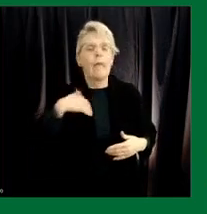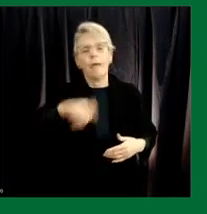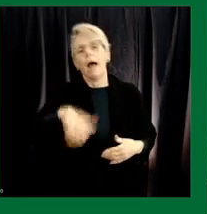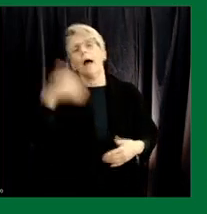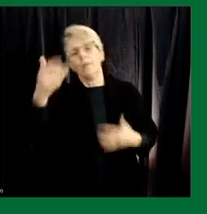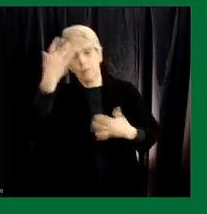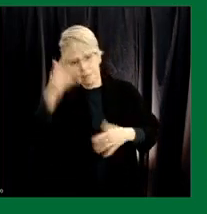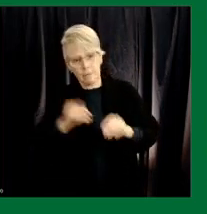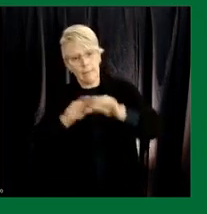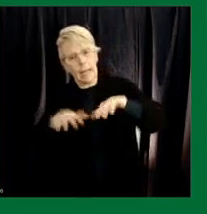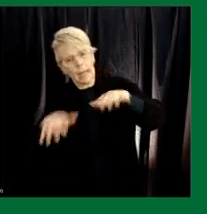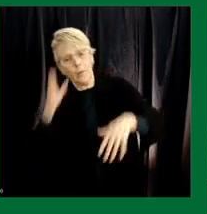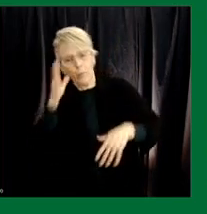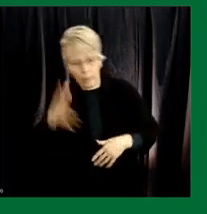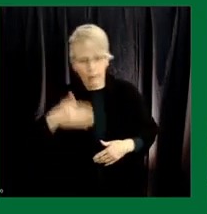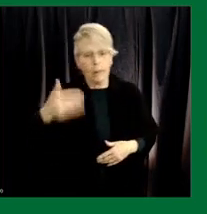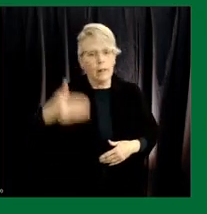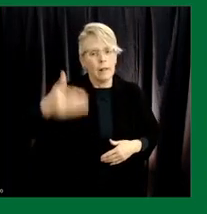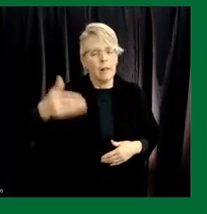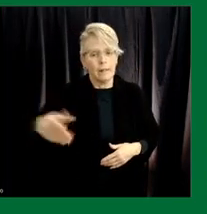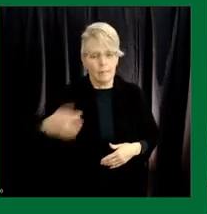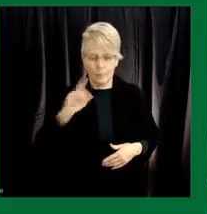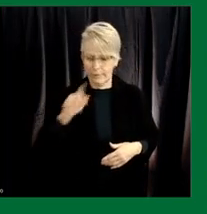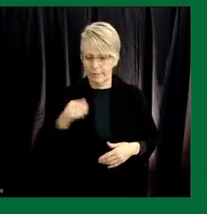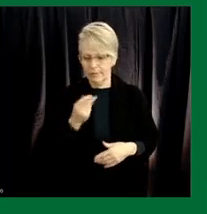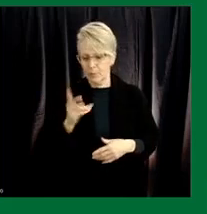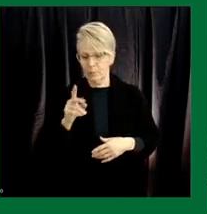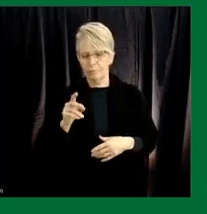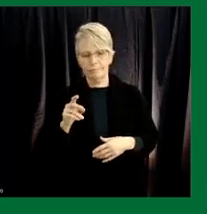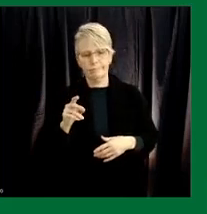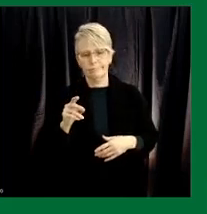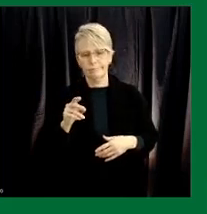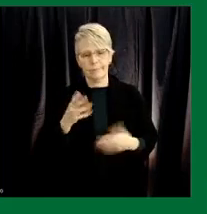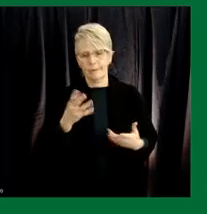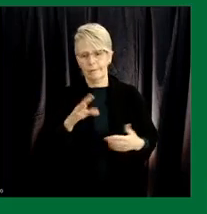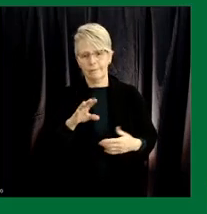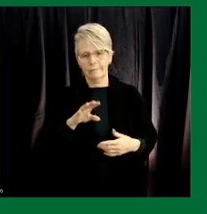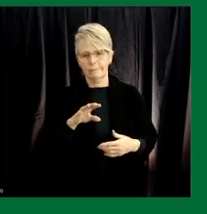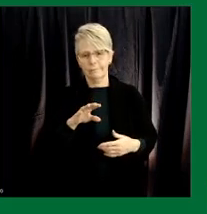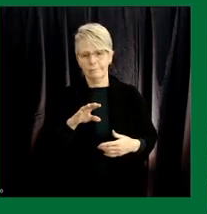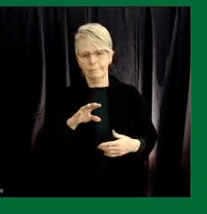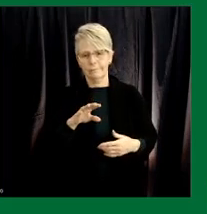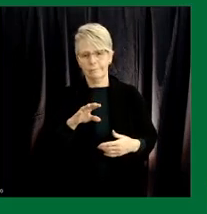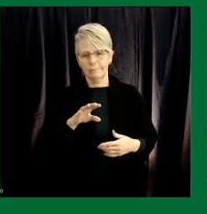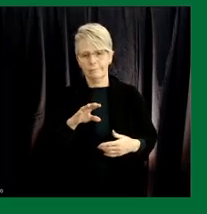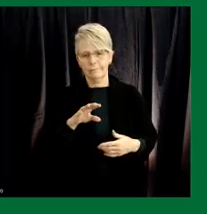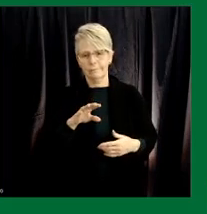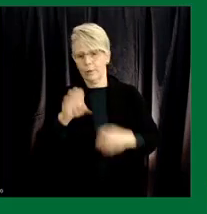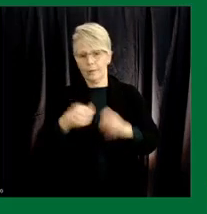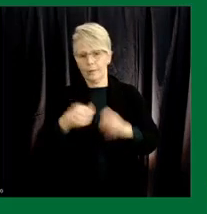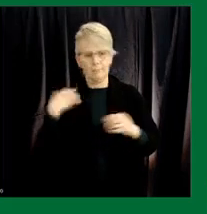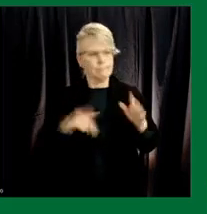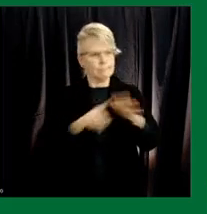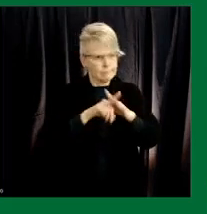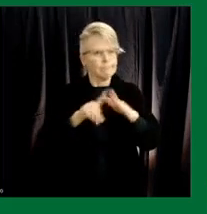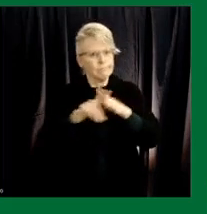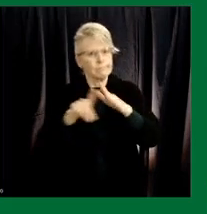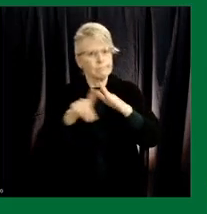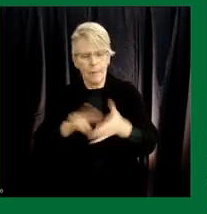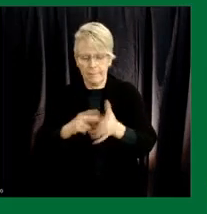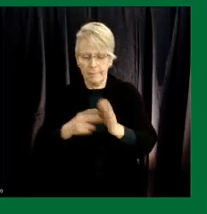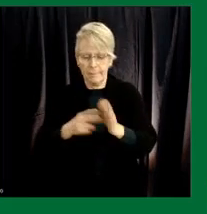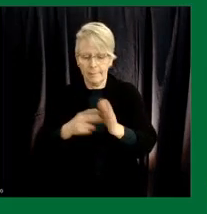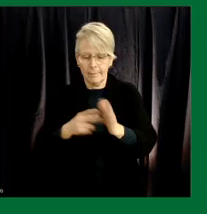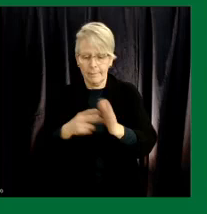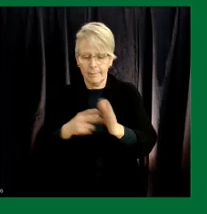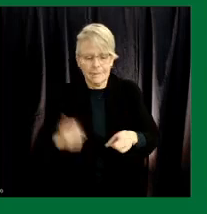you know over the over the course of the last few decades so there's nothing uh you know precluding that we won't be faced with another situation similar to this